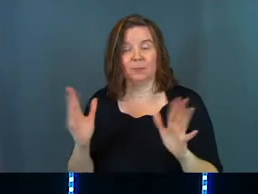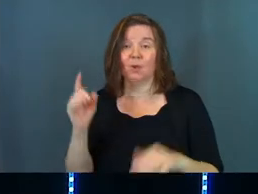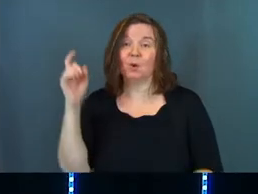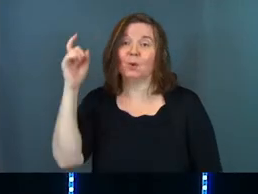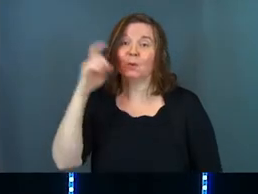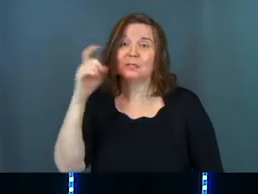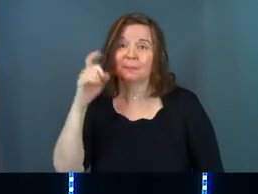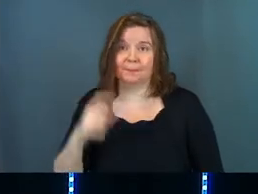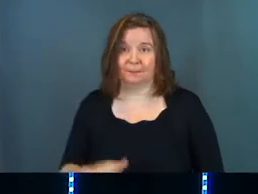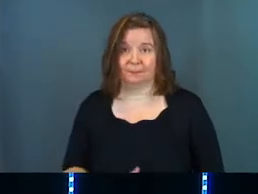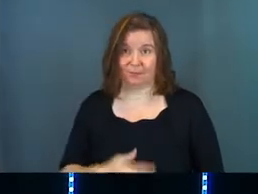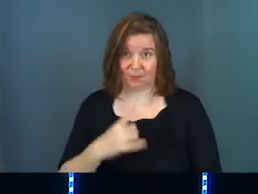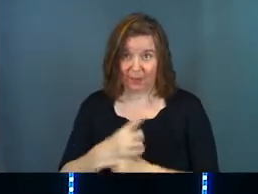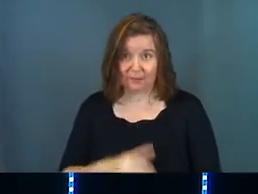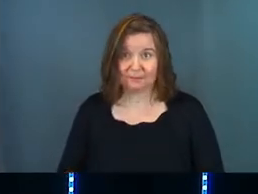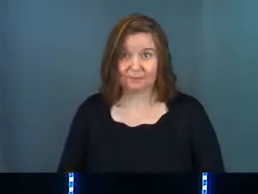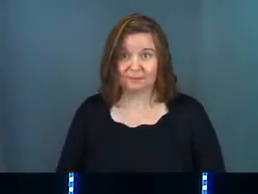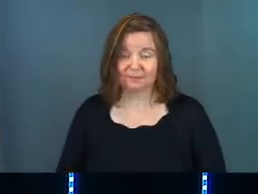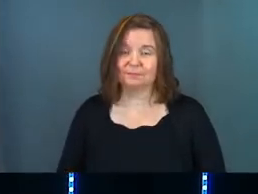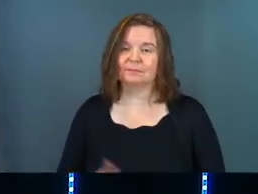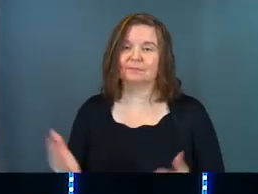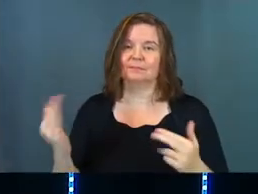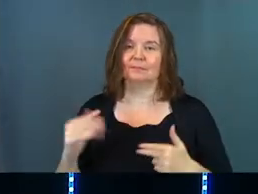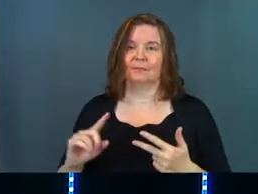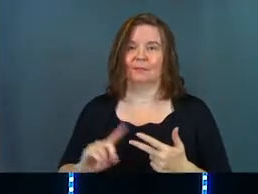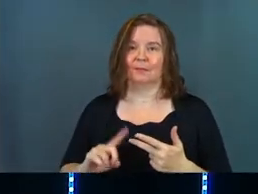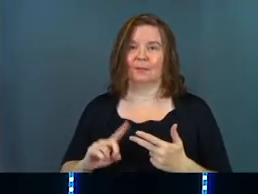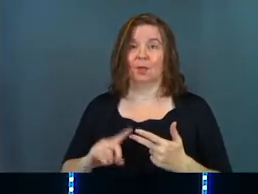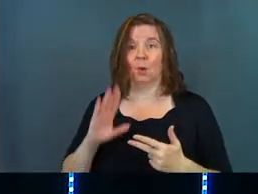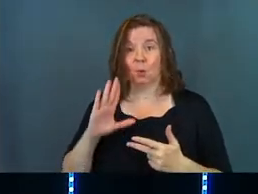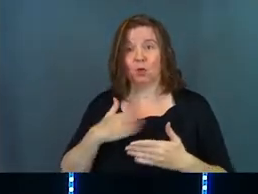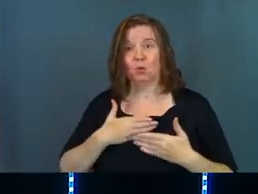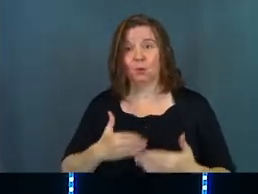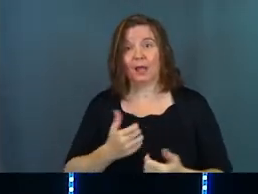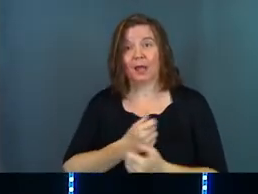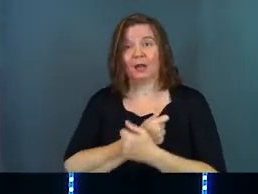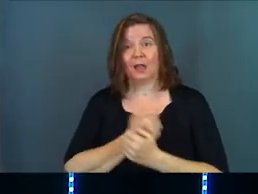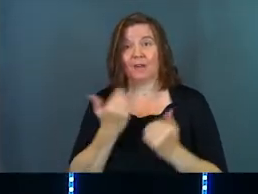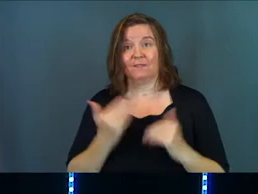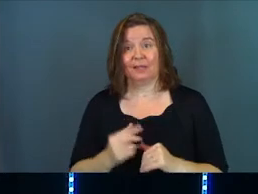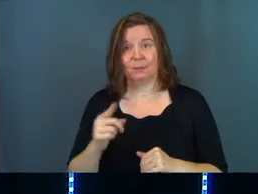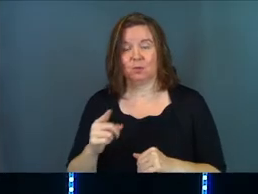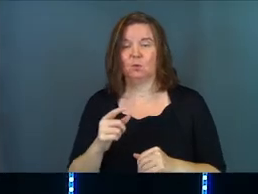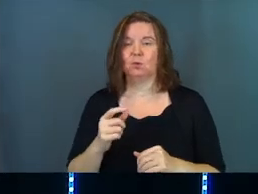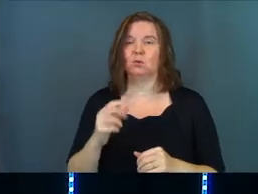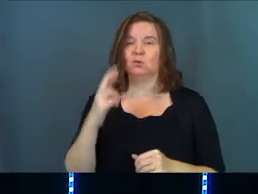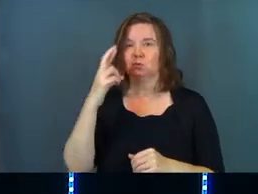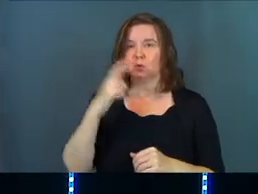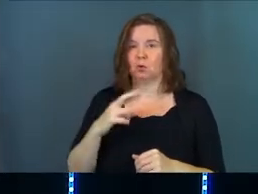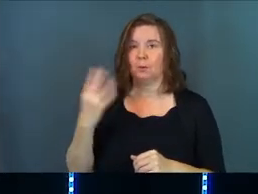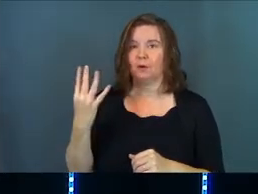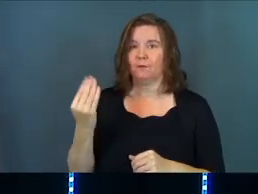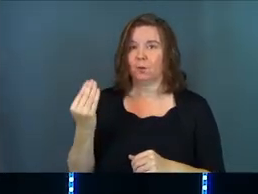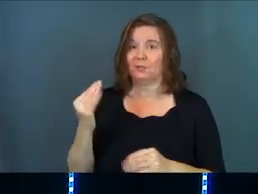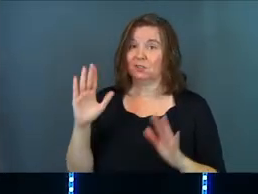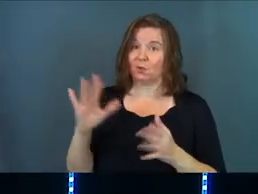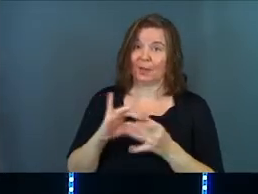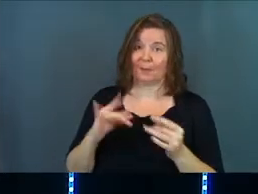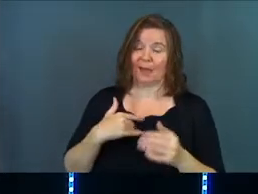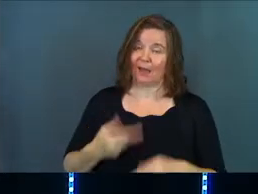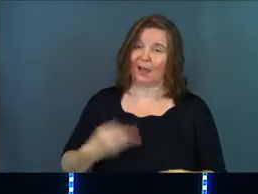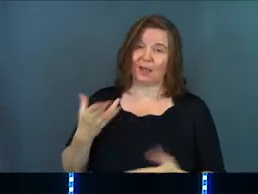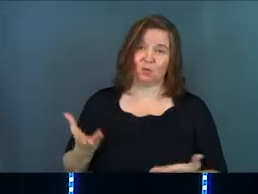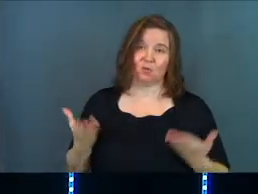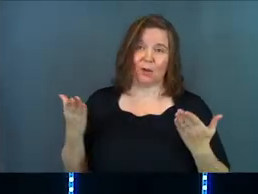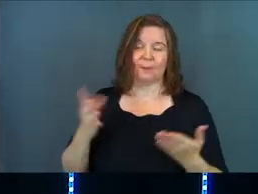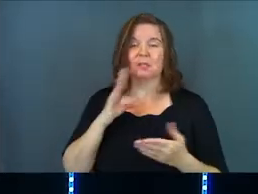Wisdom, right? Next, last, will you let love limit you? So Romans 14 is a great passage. I highly recommend